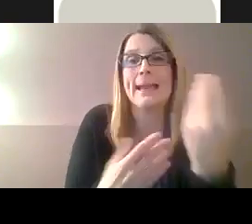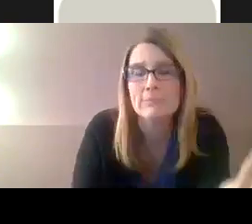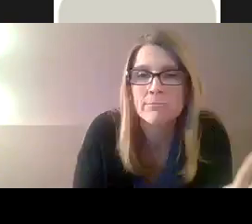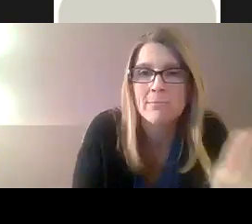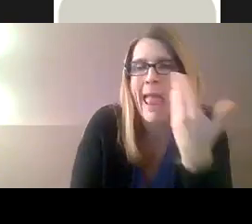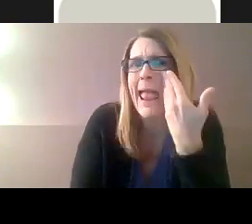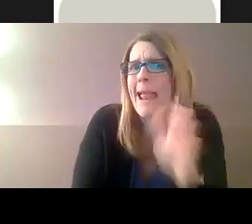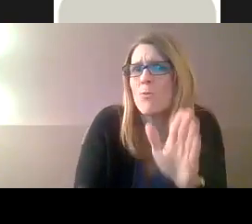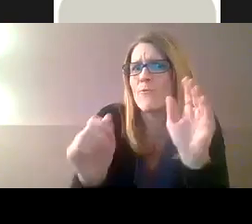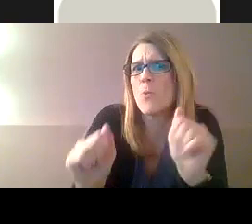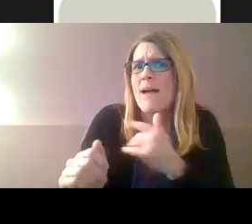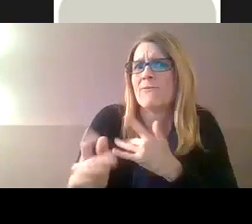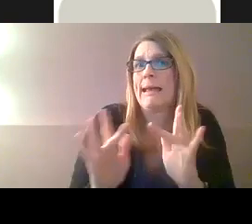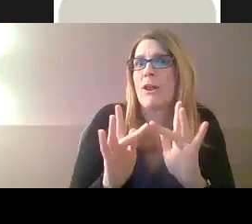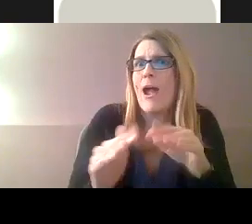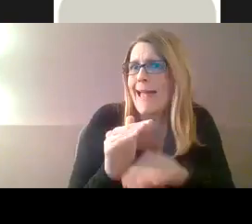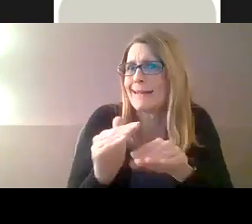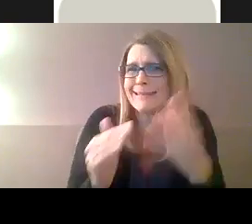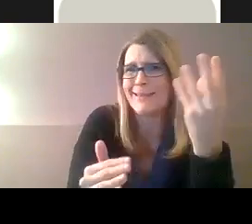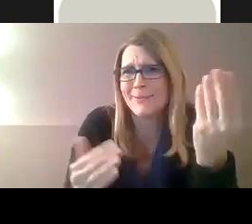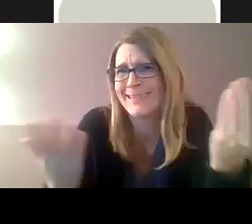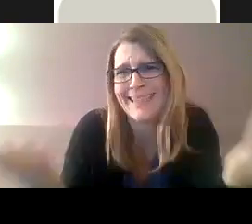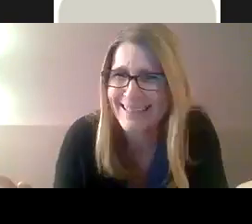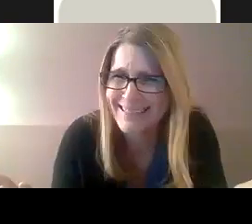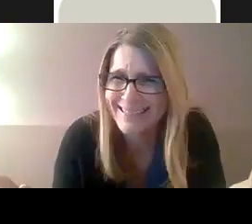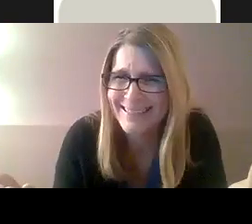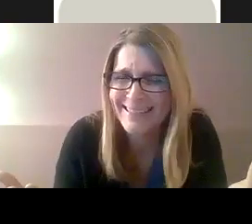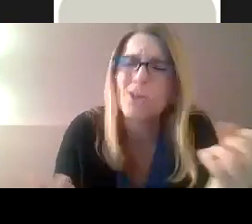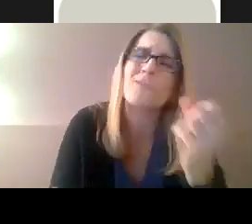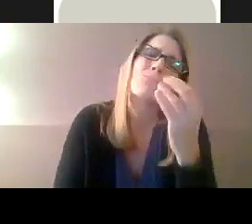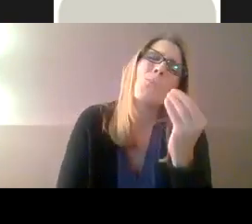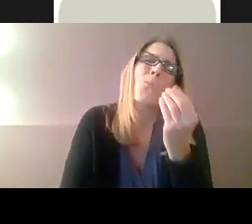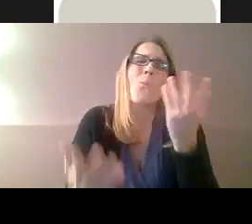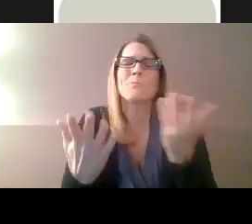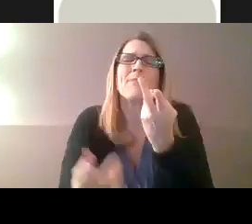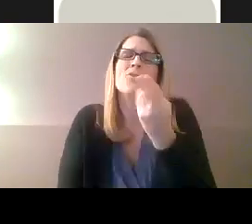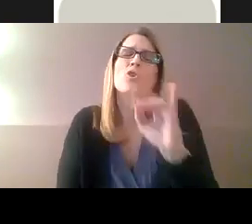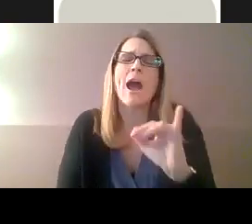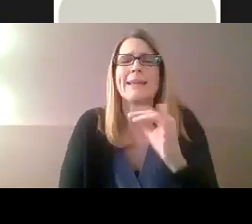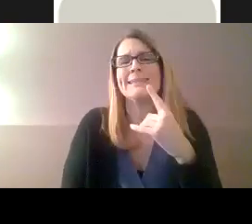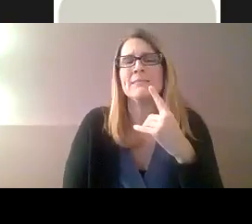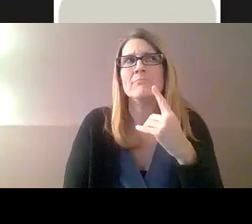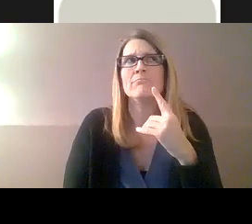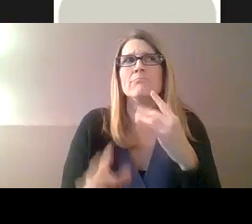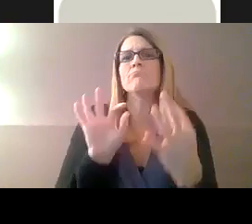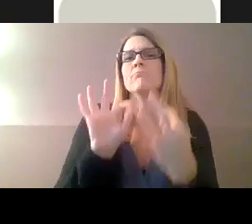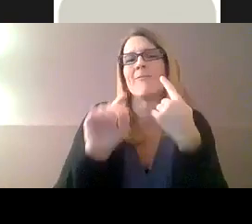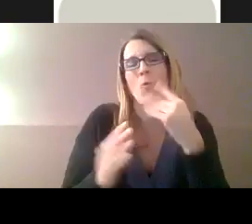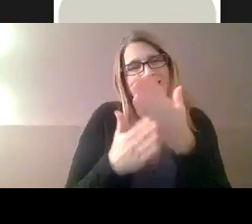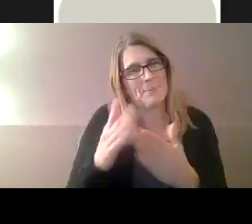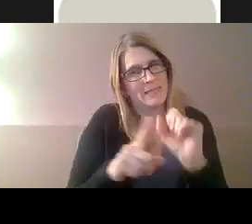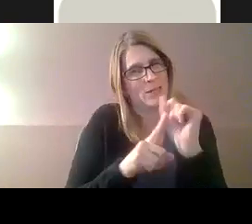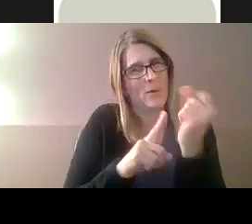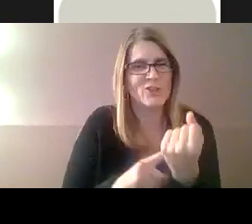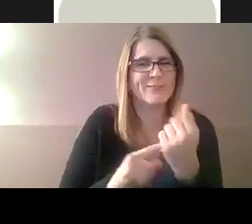Thinking about drive-through testing sites for COVID testing sites now. I don't know if they have internet access or not outside, but VRI could